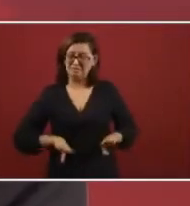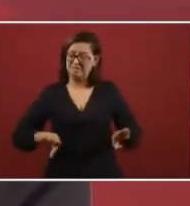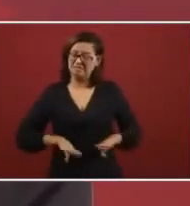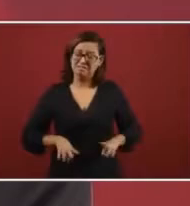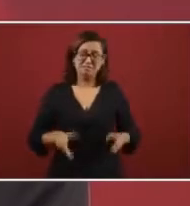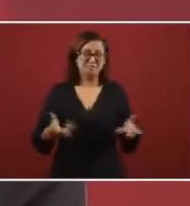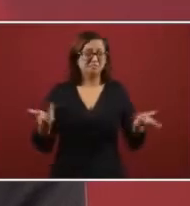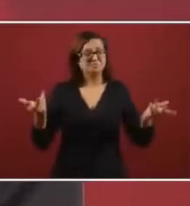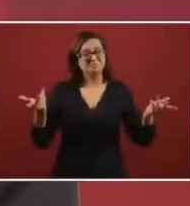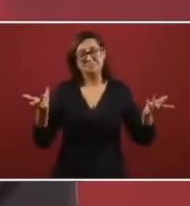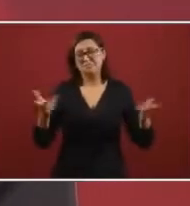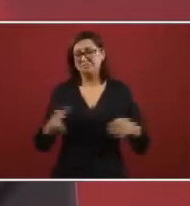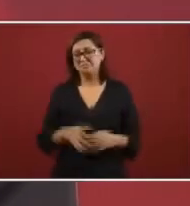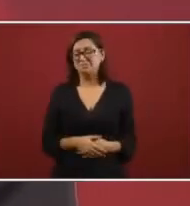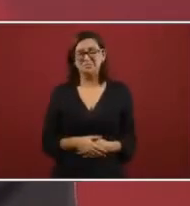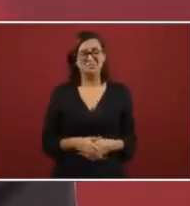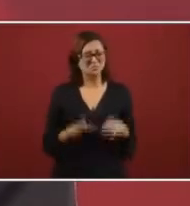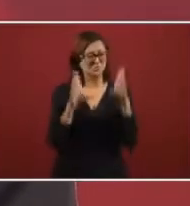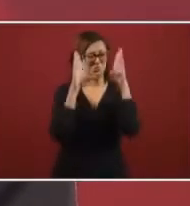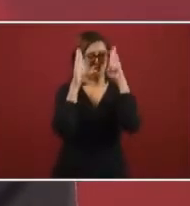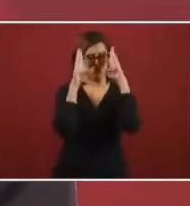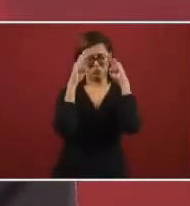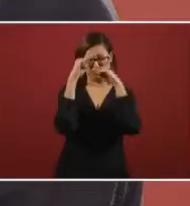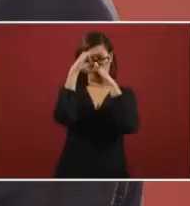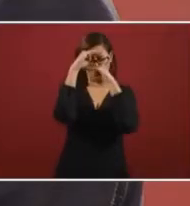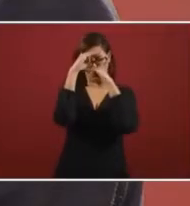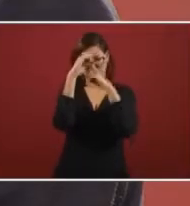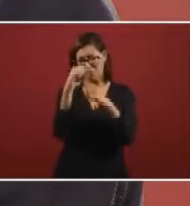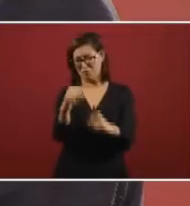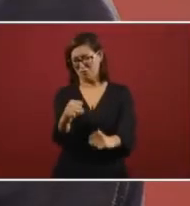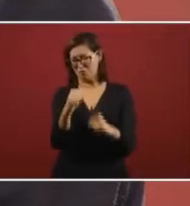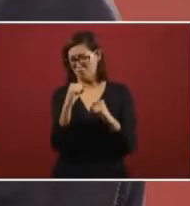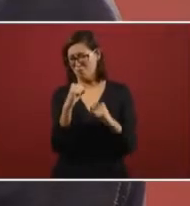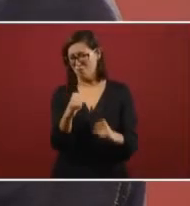very conservative.